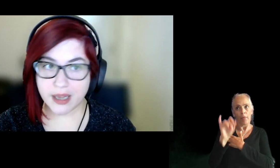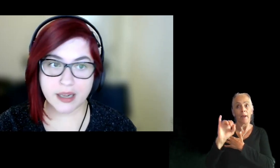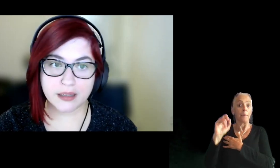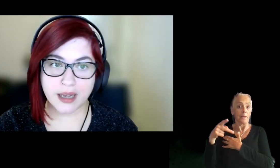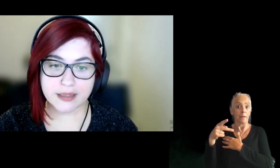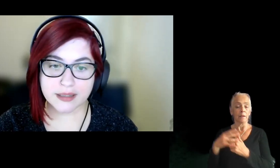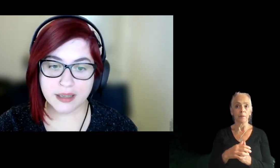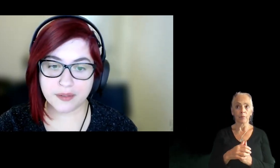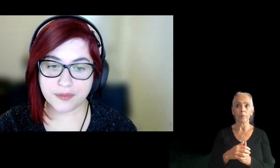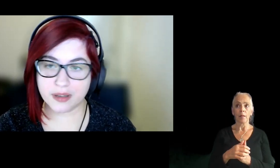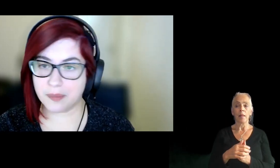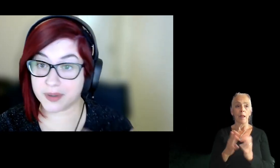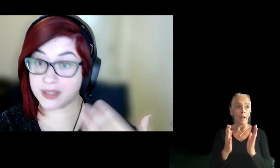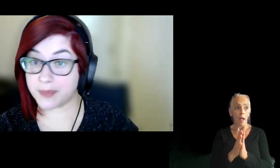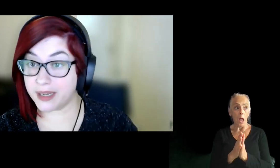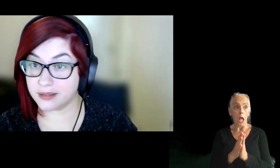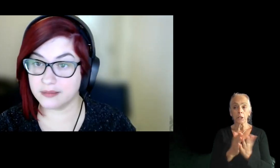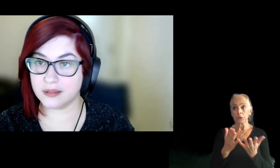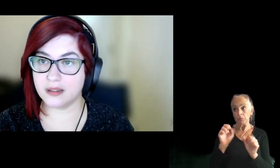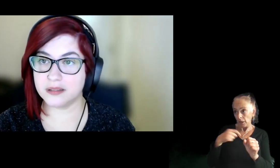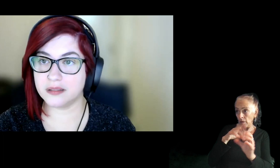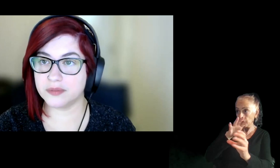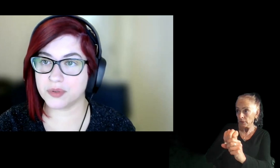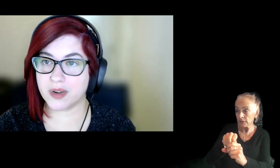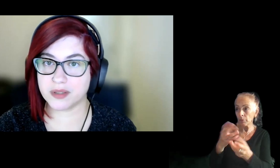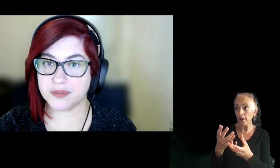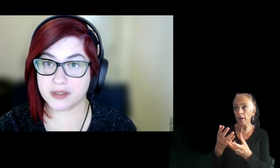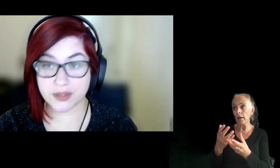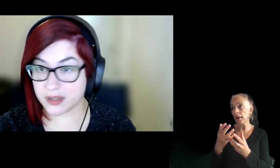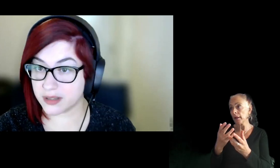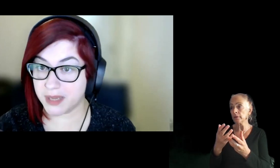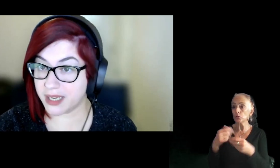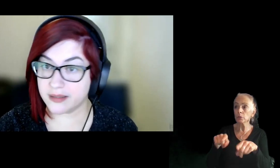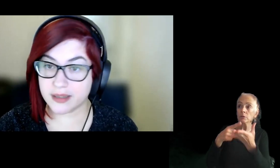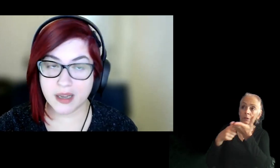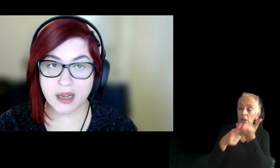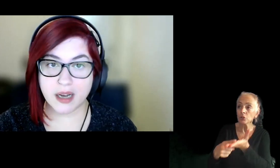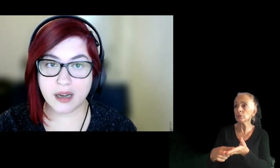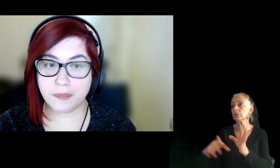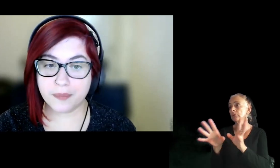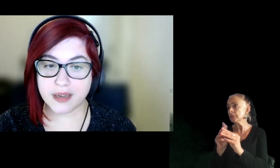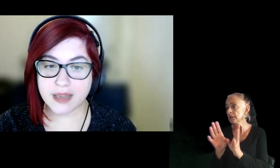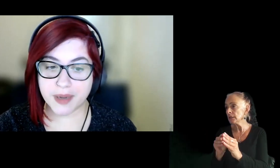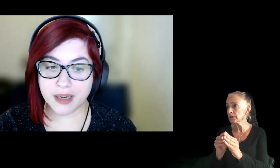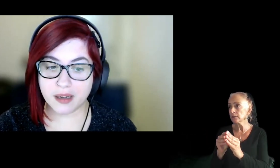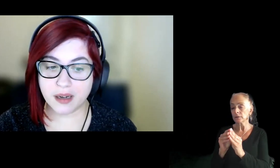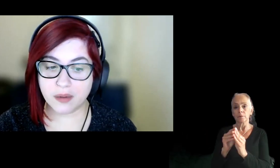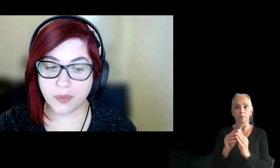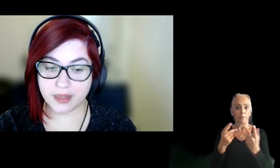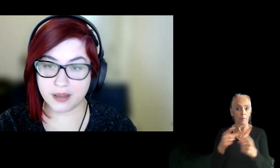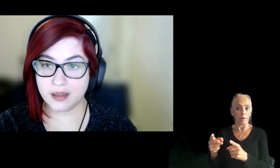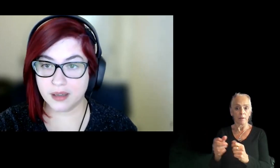and ask if you can participate on, on those rounds of discussions, meetings, um, that is happening,